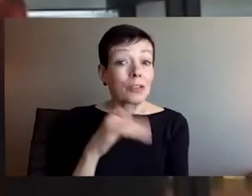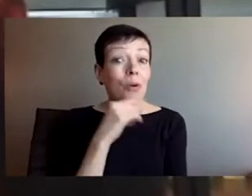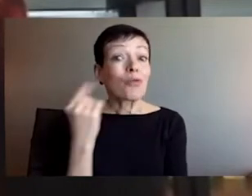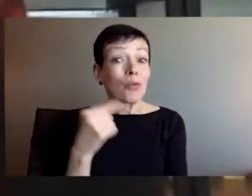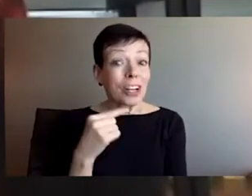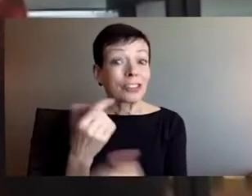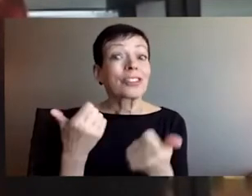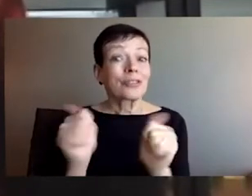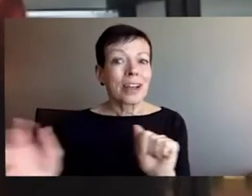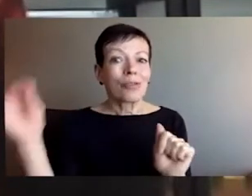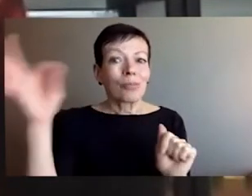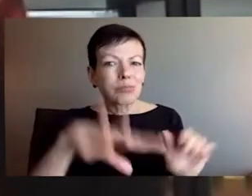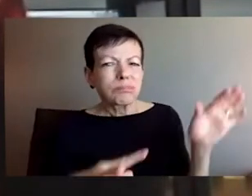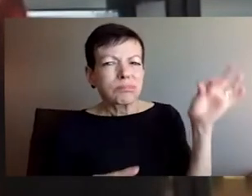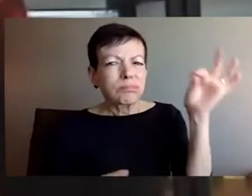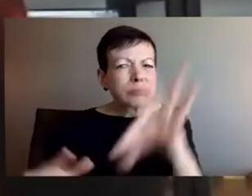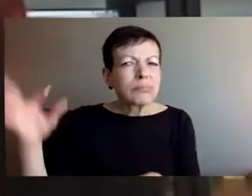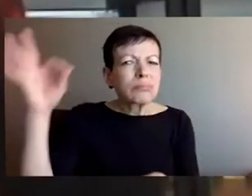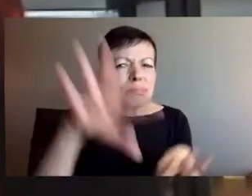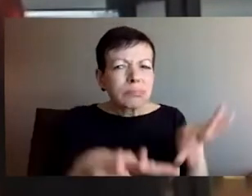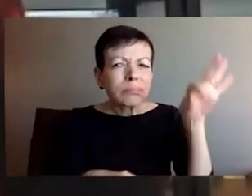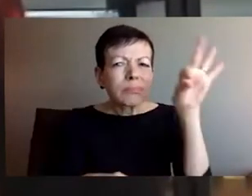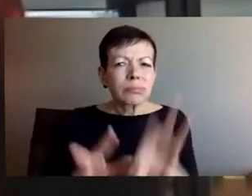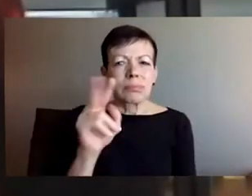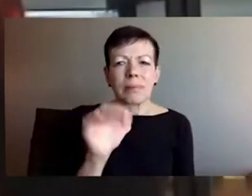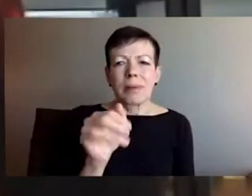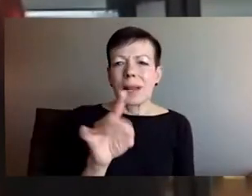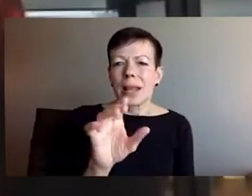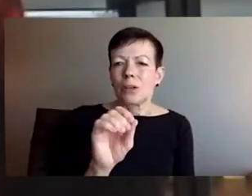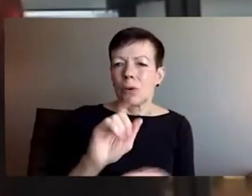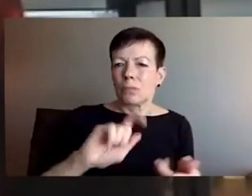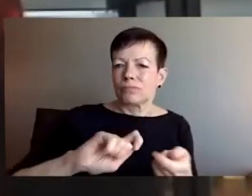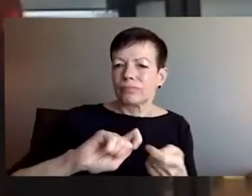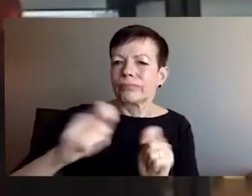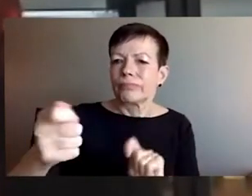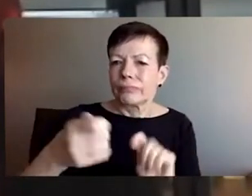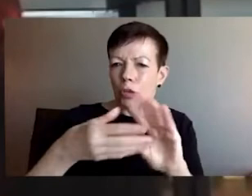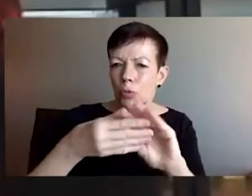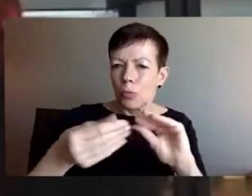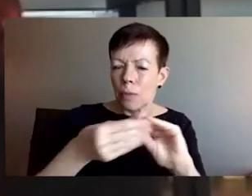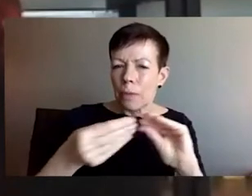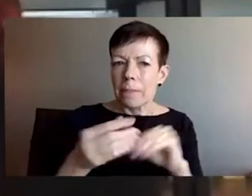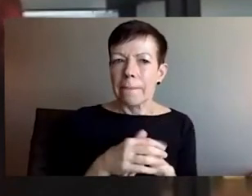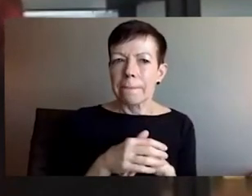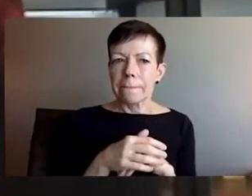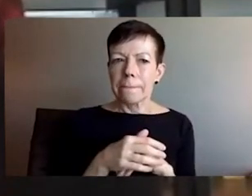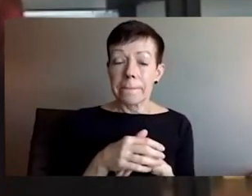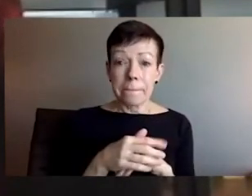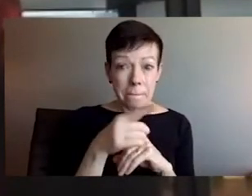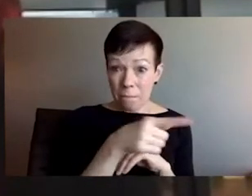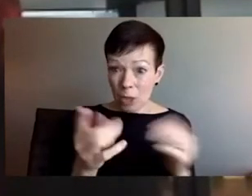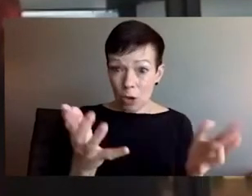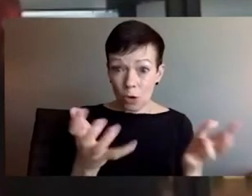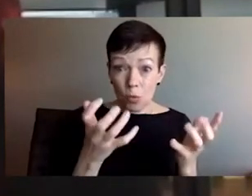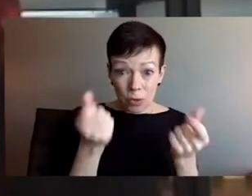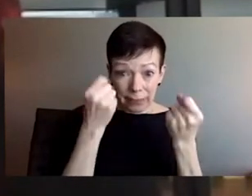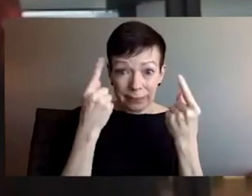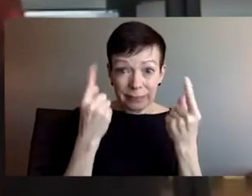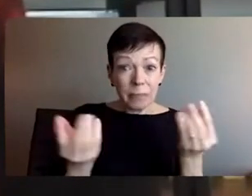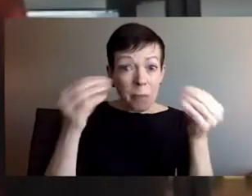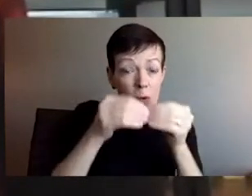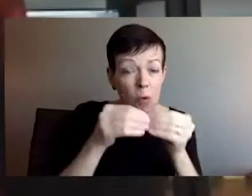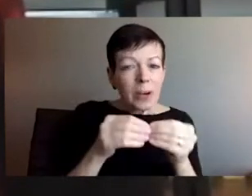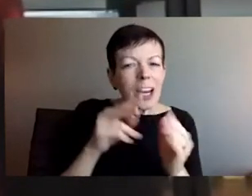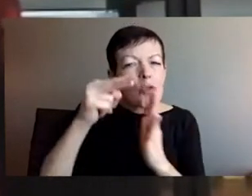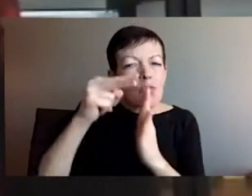organization is, is up to that sovereign state. Um, so I, I would caution, uh, against, um, an overemphasis